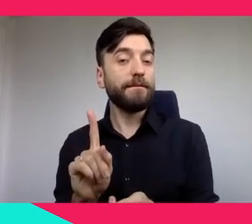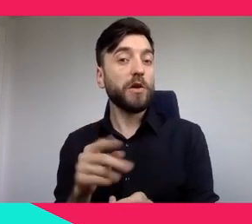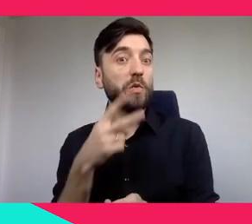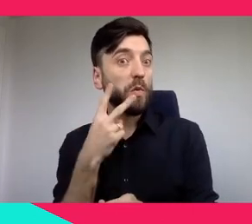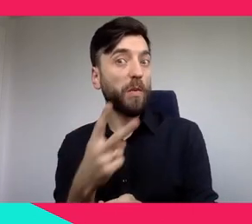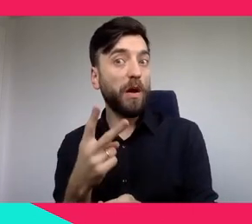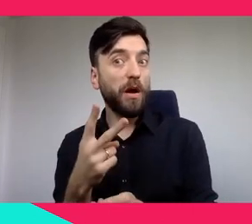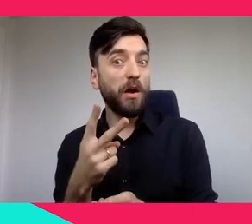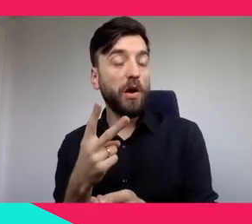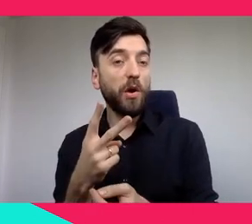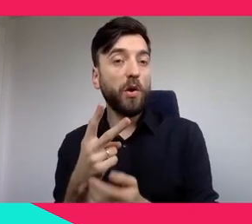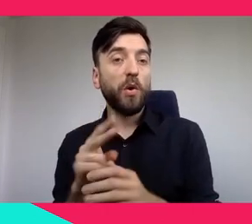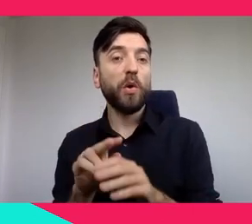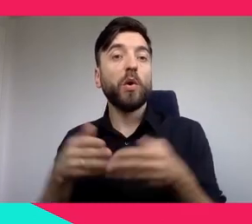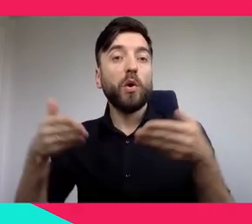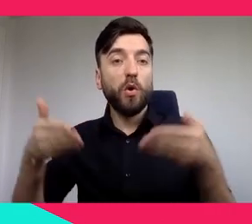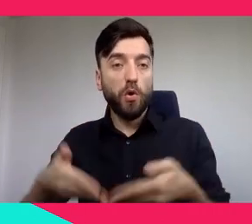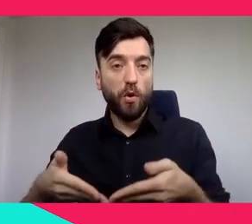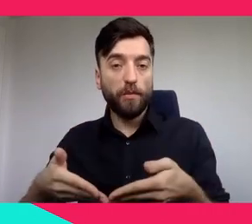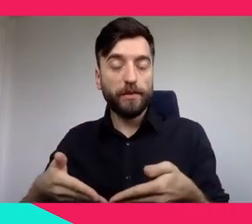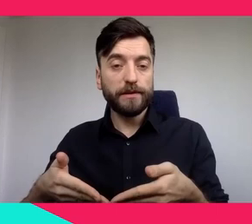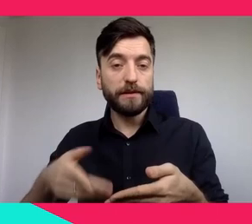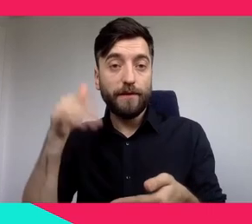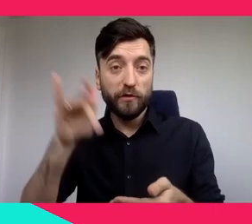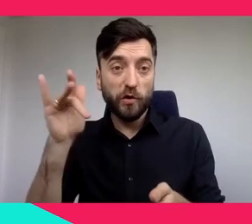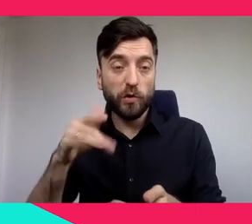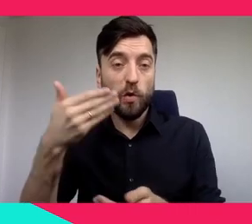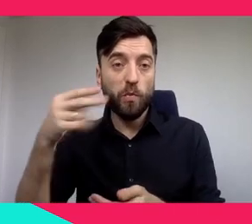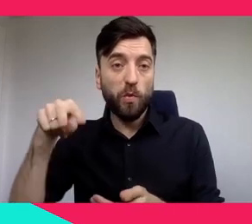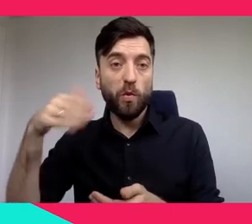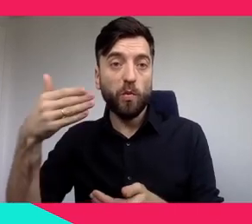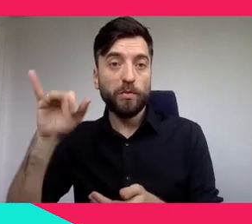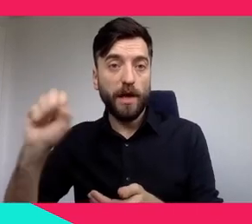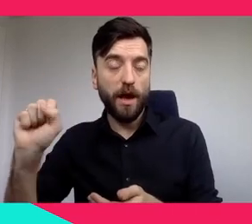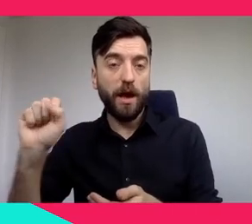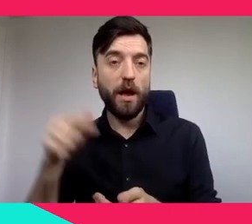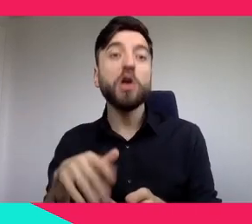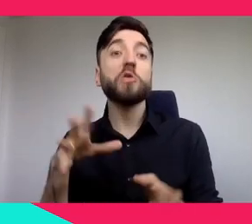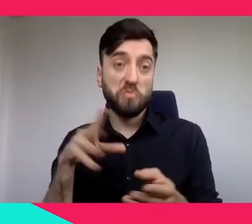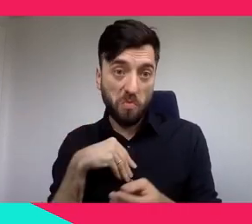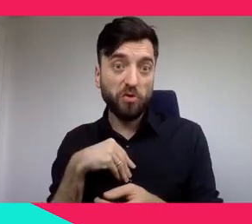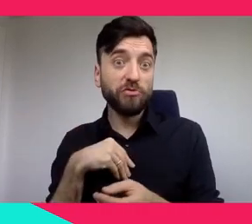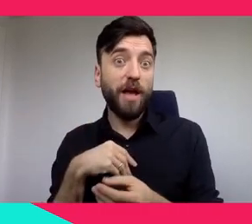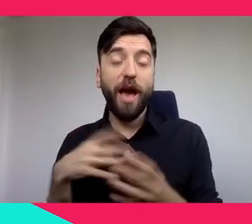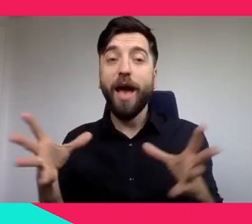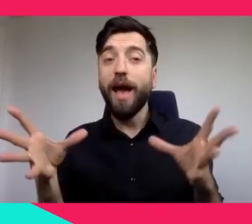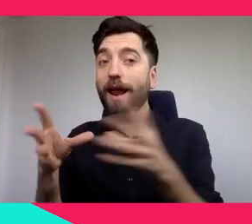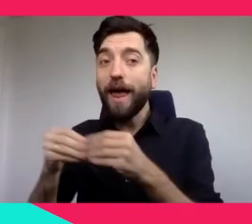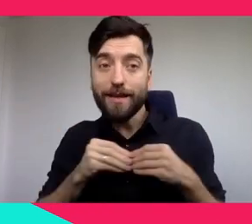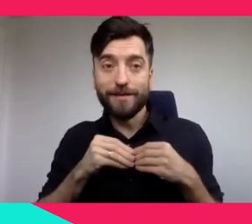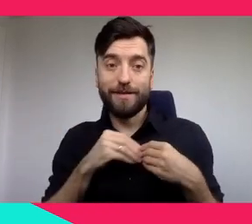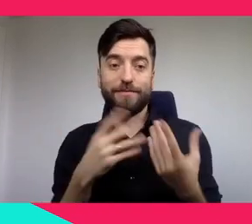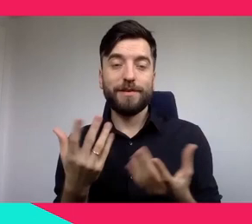and in collaboration. In collaboration, that means that you see the members of your family and you can communicate with them the whole time.